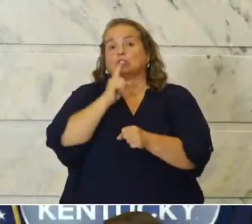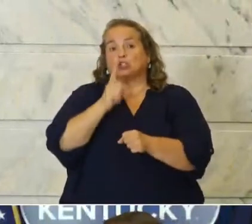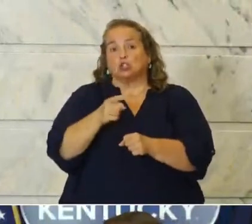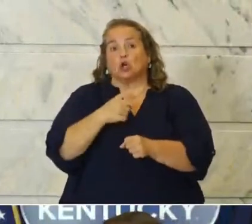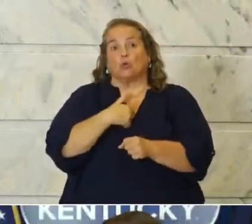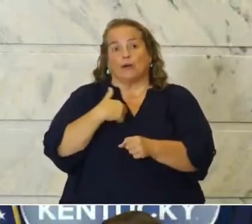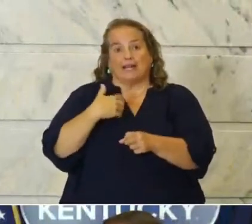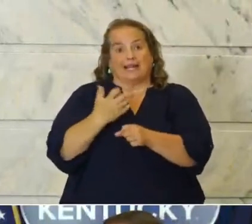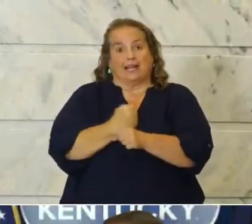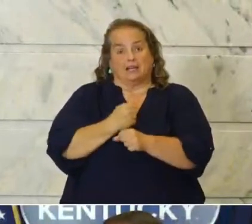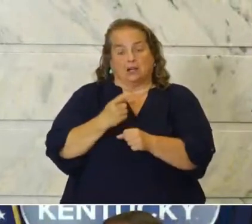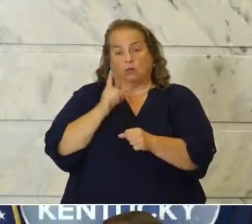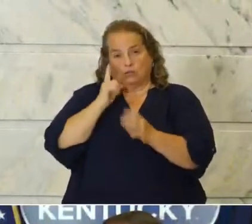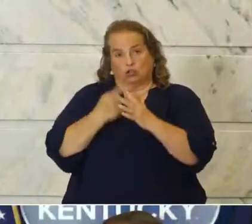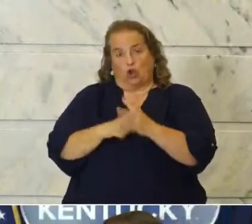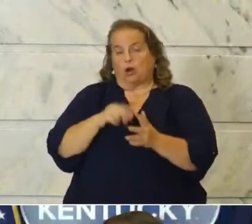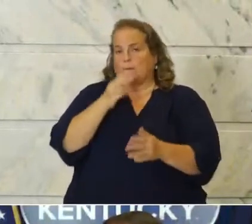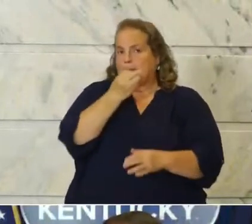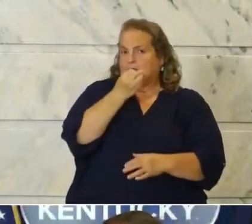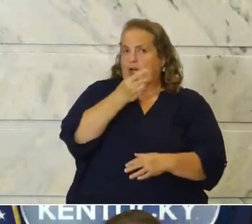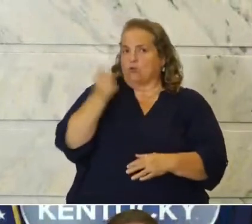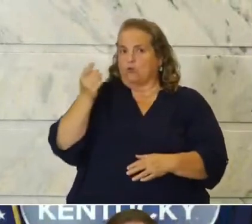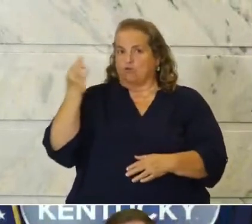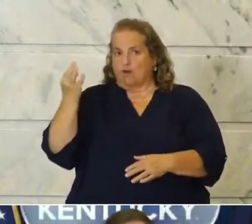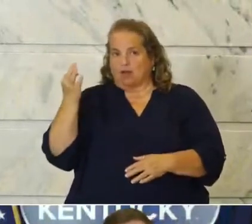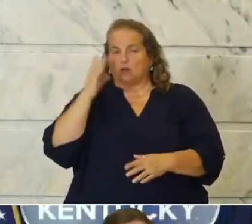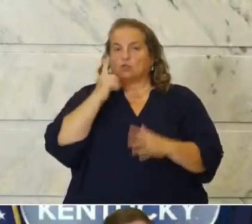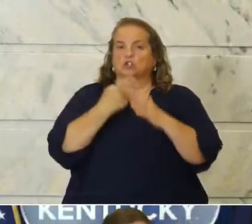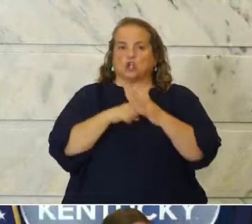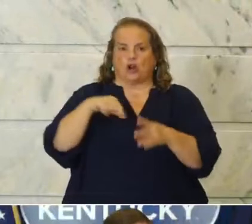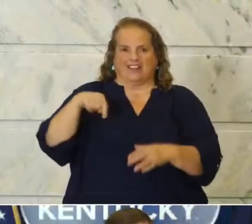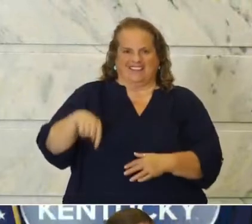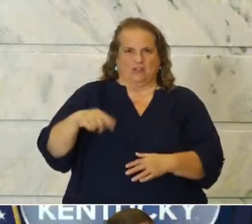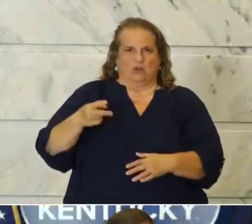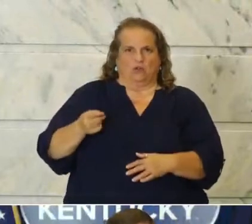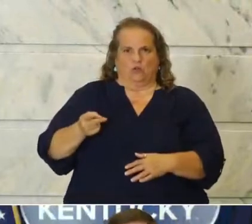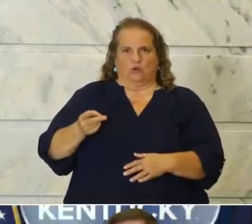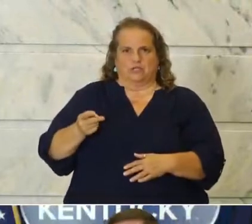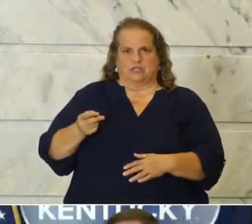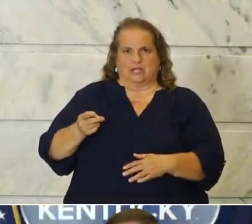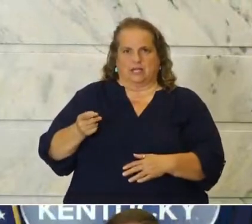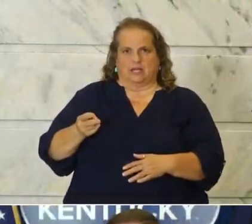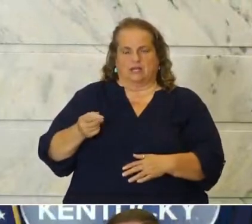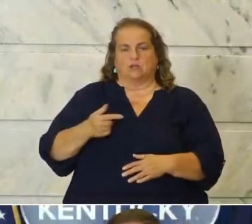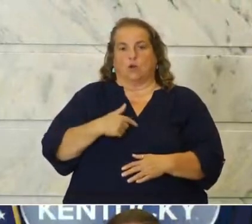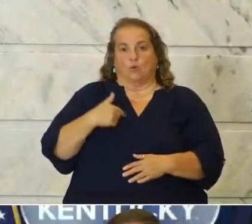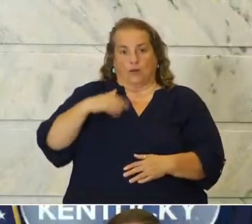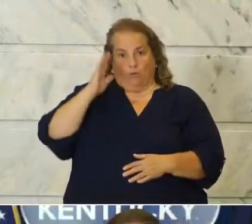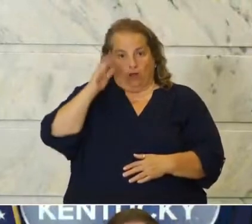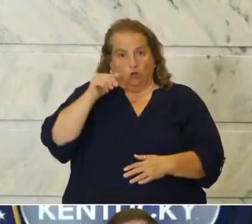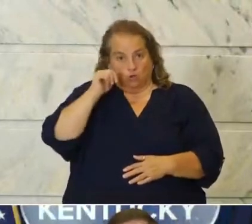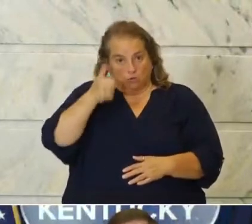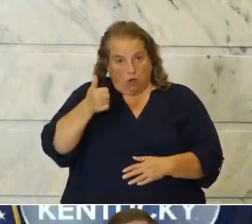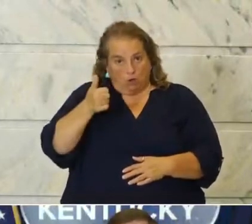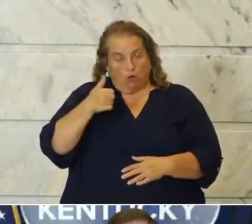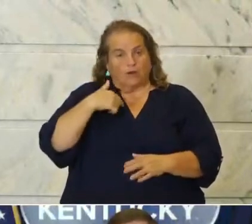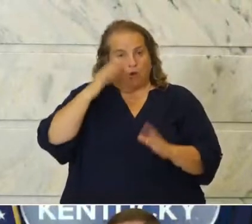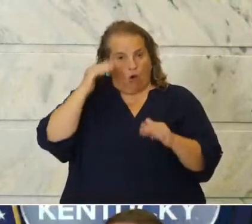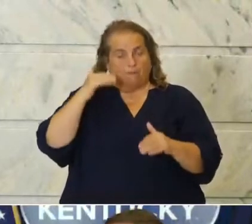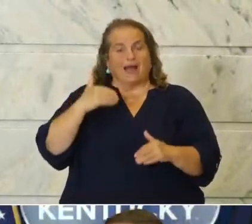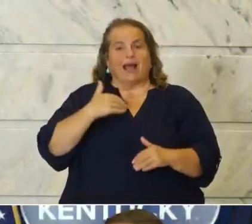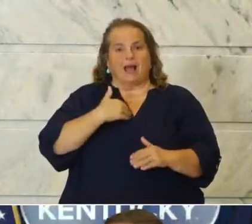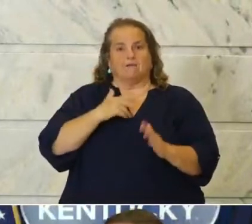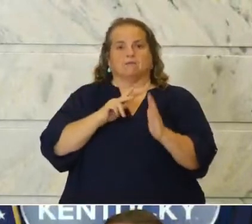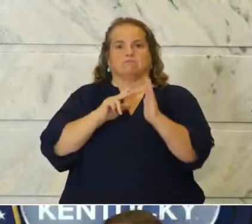start. It's gonna be Monday through Friday. It's gonna start this Thursday. So we will tomorrow is what we hope have